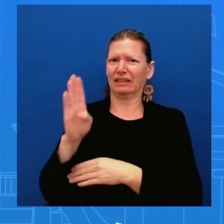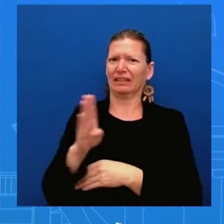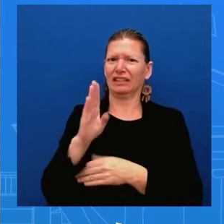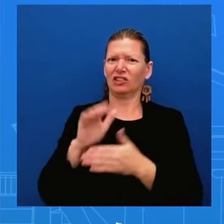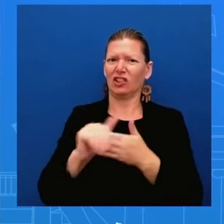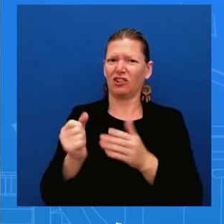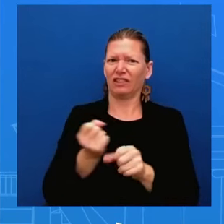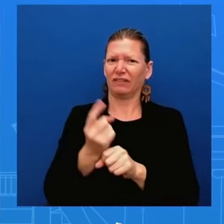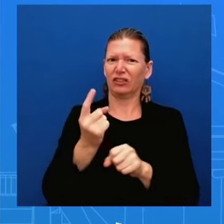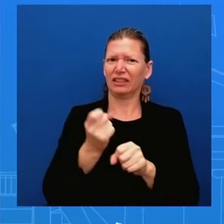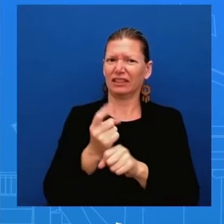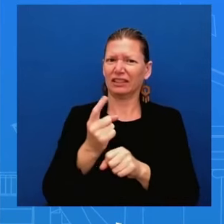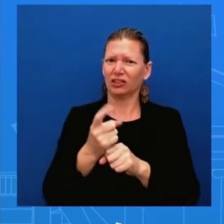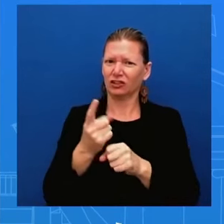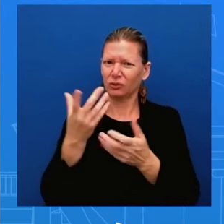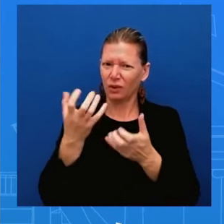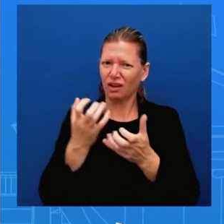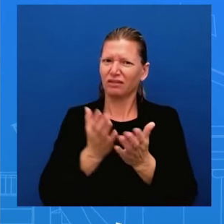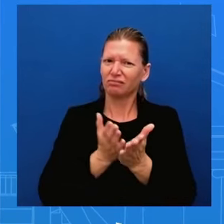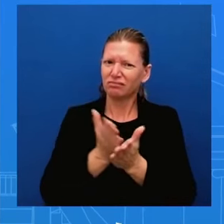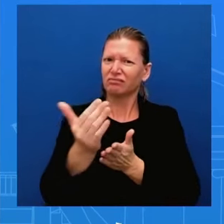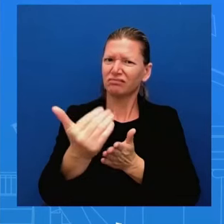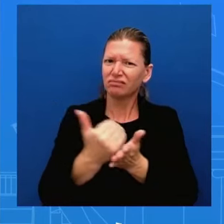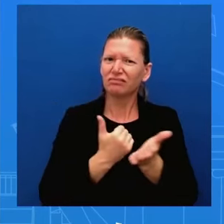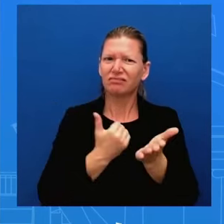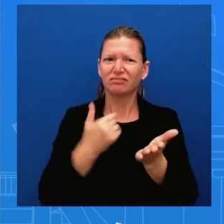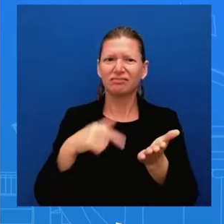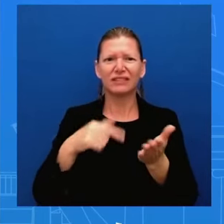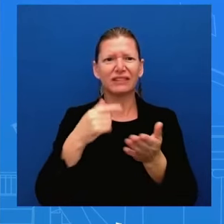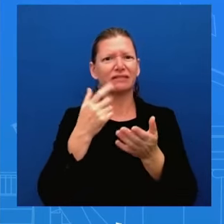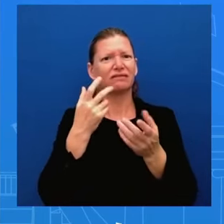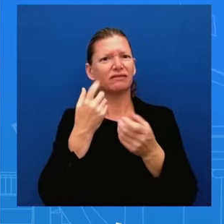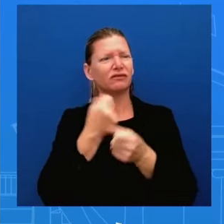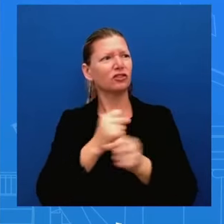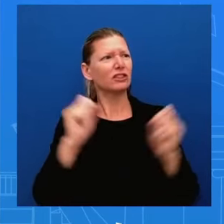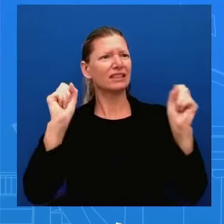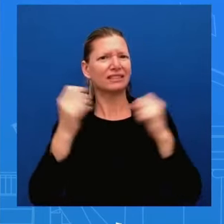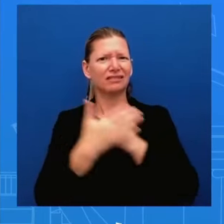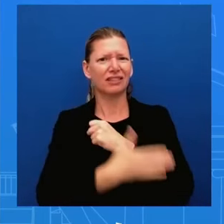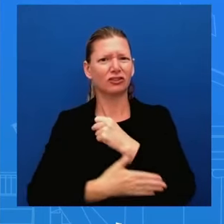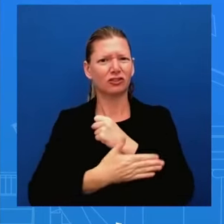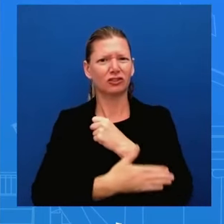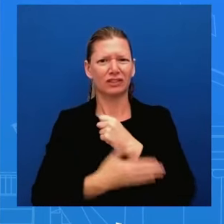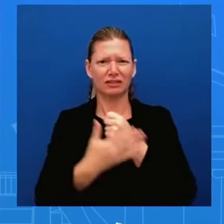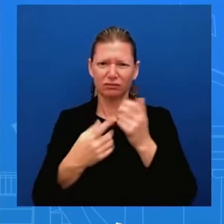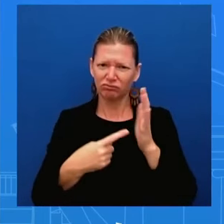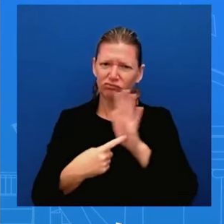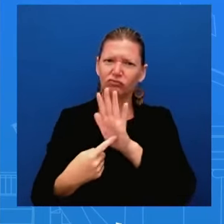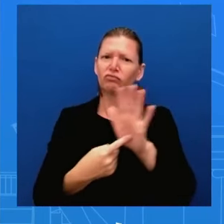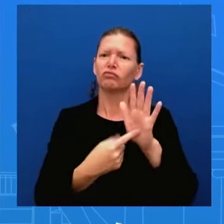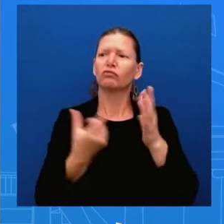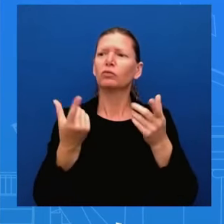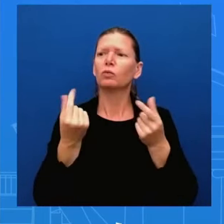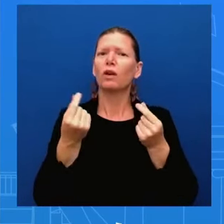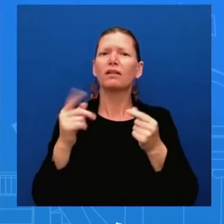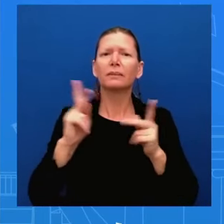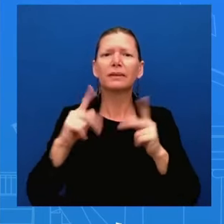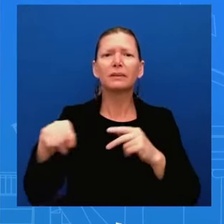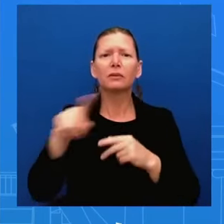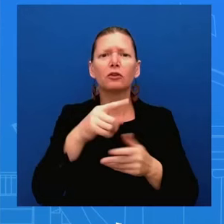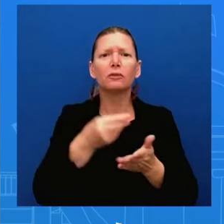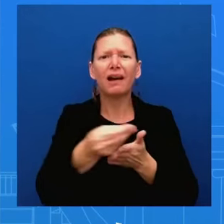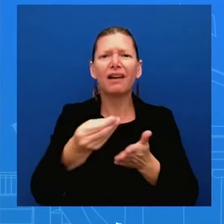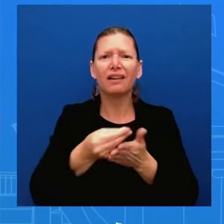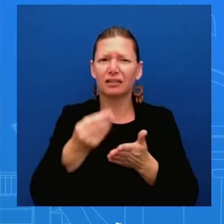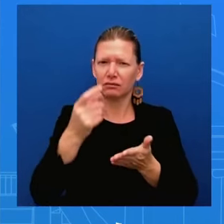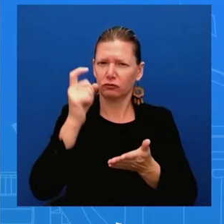process so it is significant it's a win for the american people it's a win for consumers can't speak to the timeline that's something that the department of transportation can